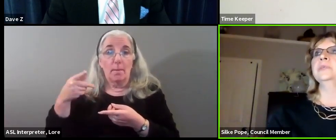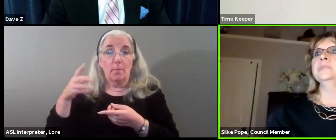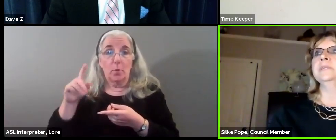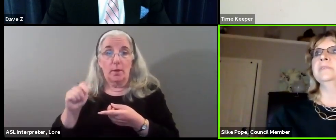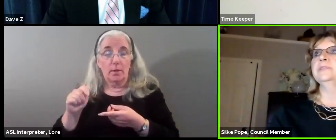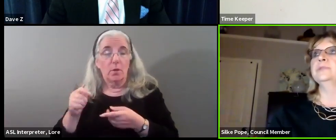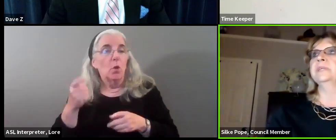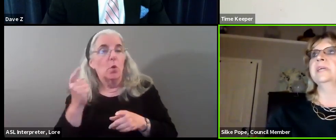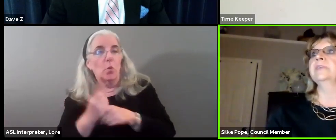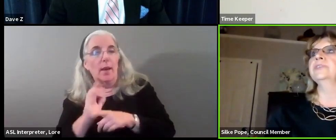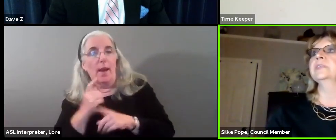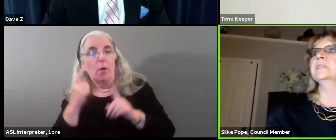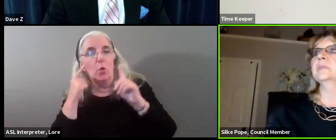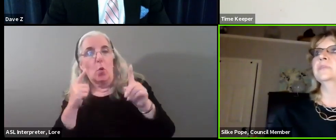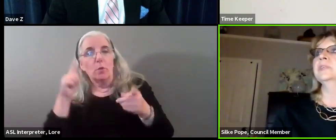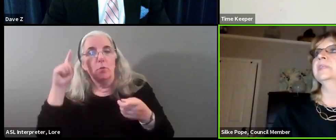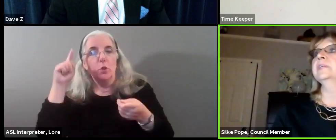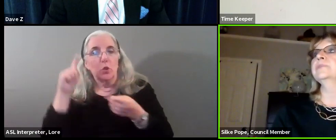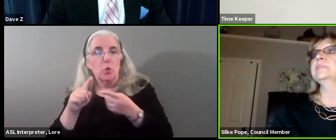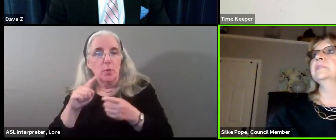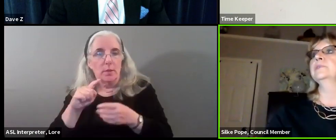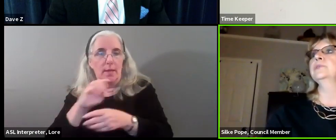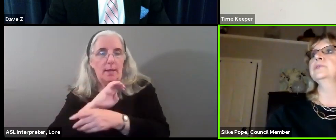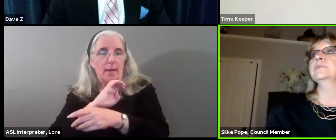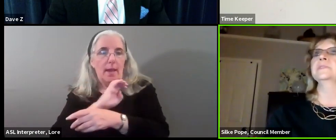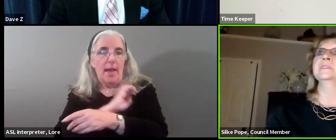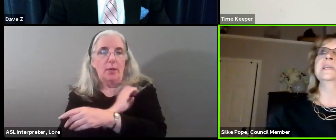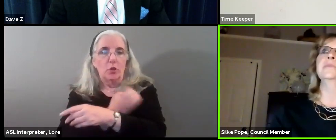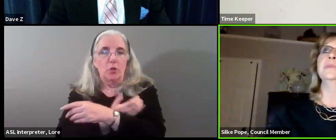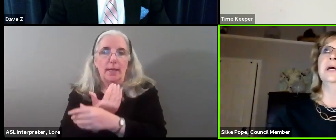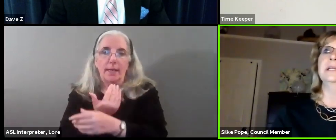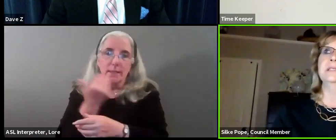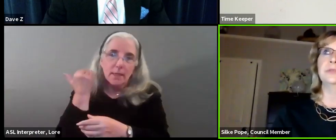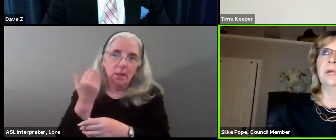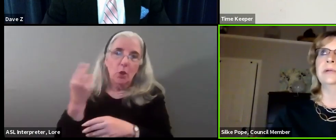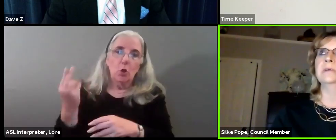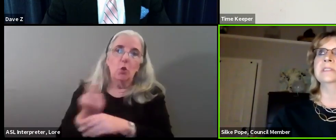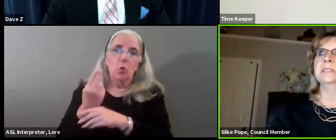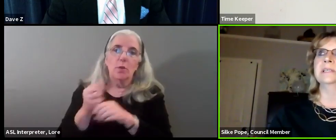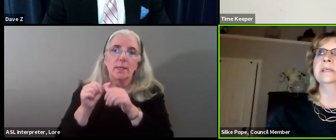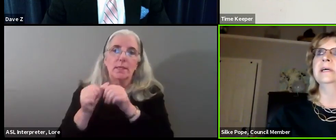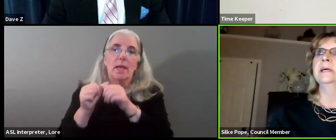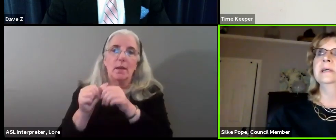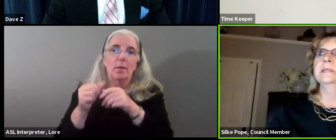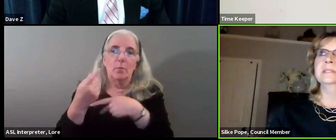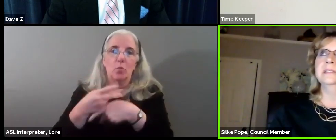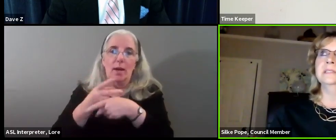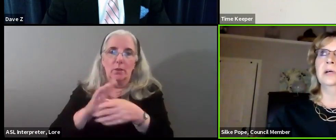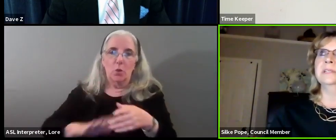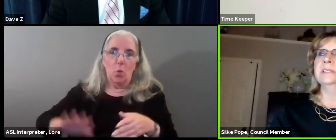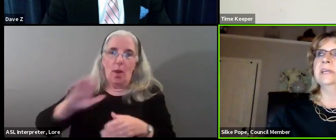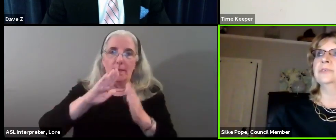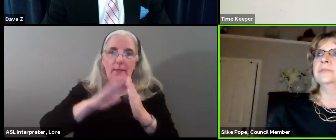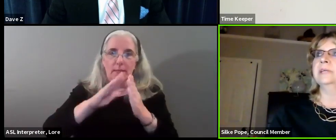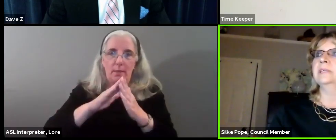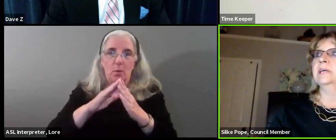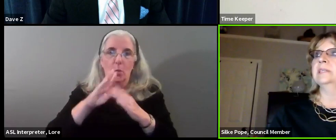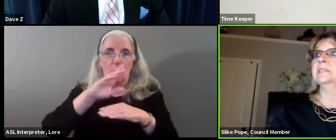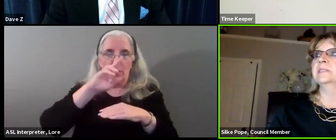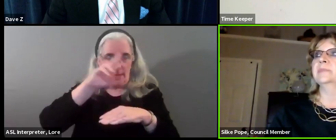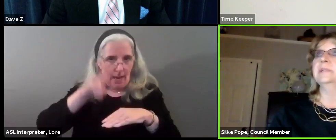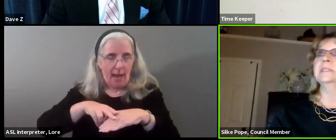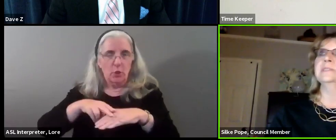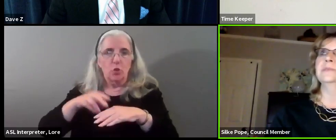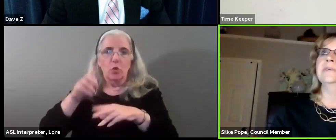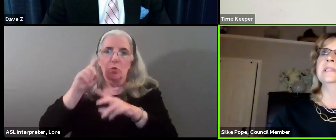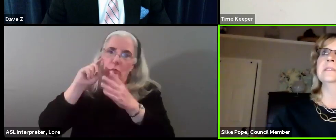should always be reducing energy consumption and increasing the use of sustainable products throughout our city. The city is already national recognized